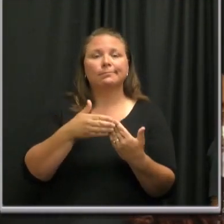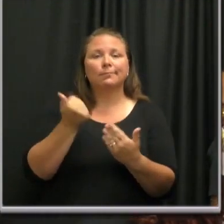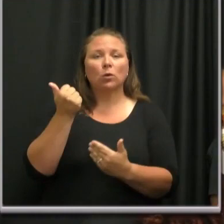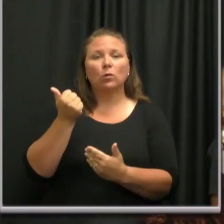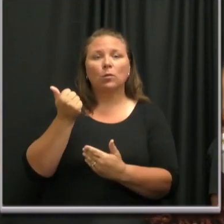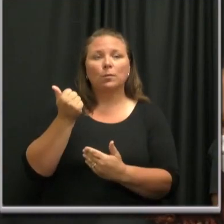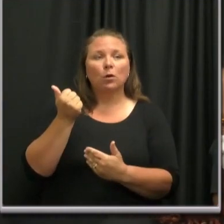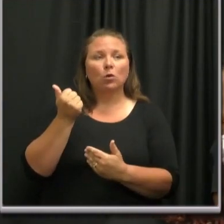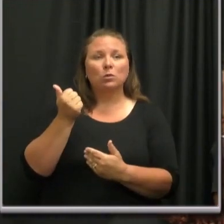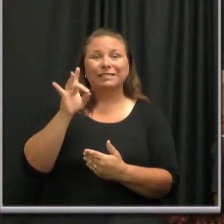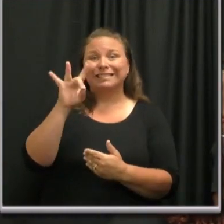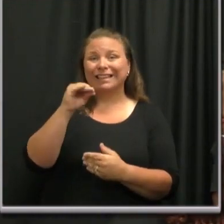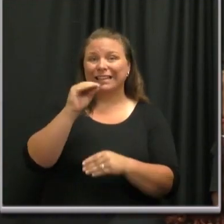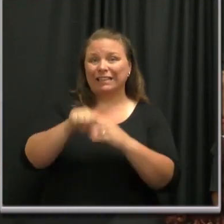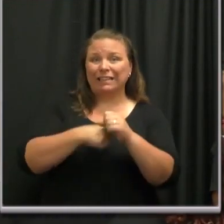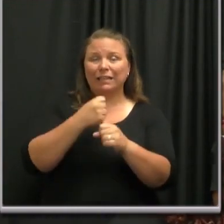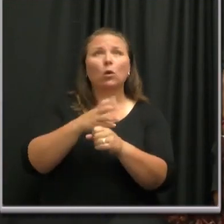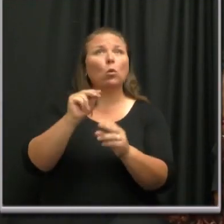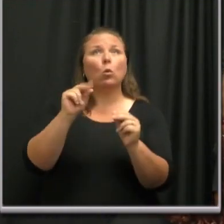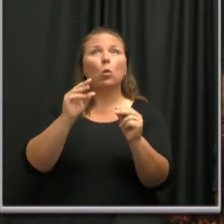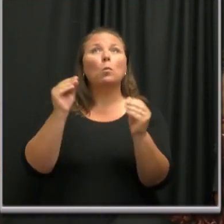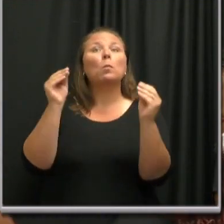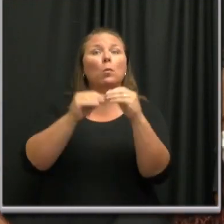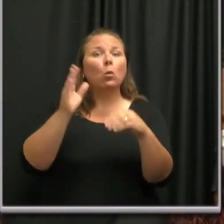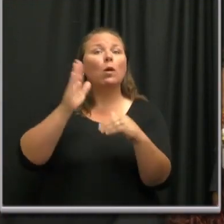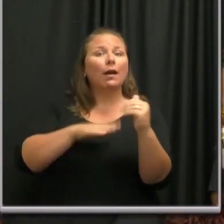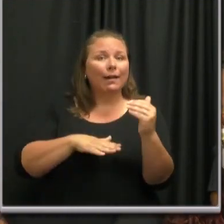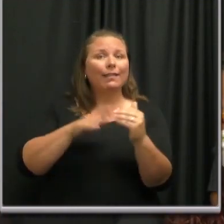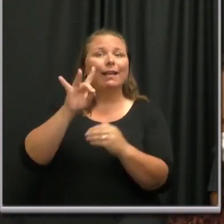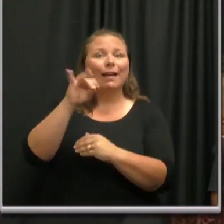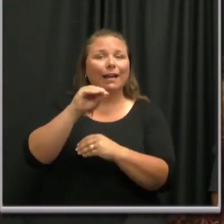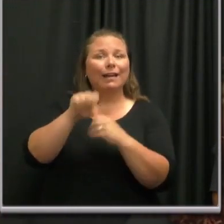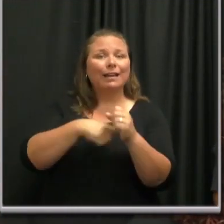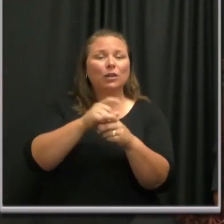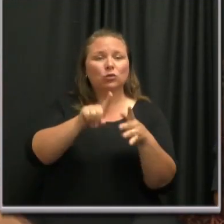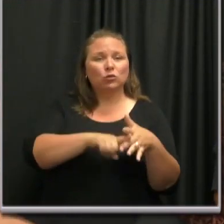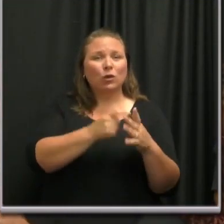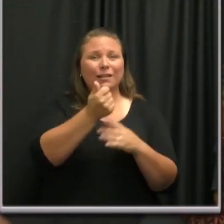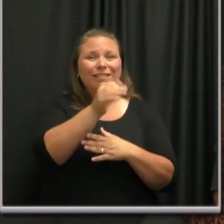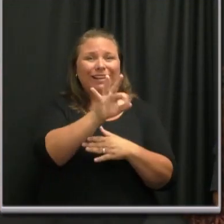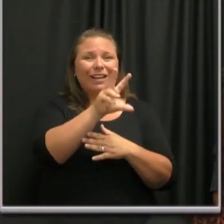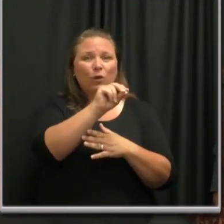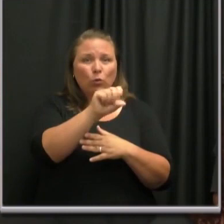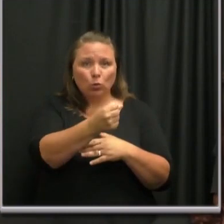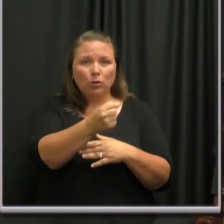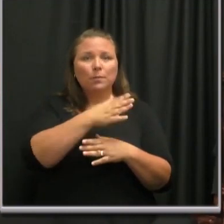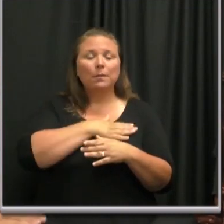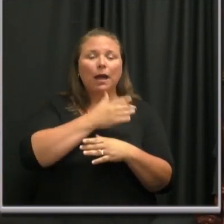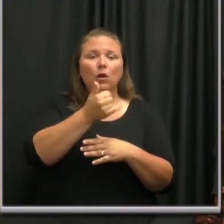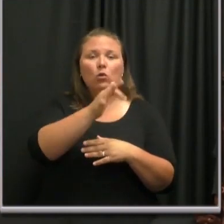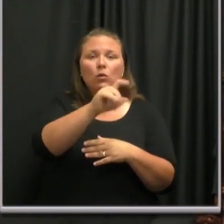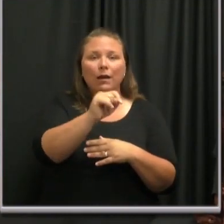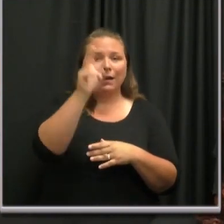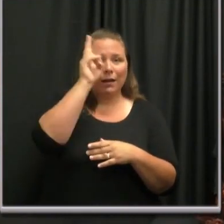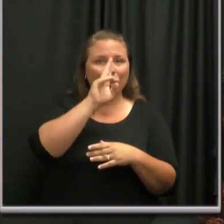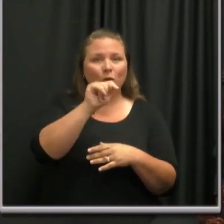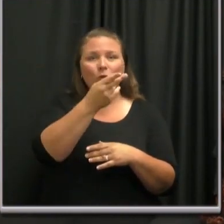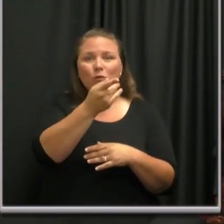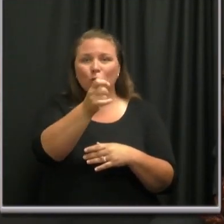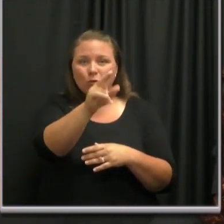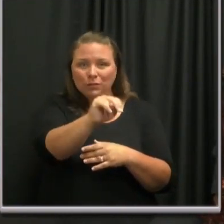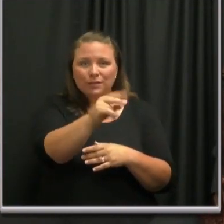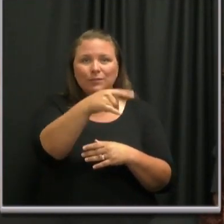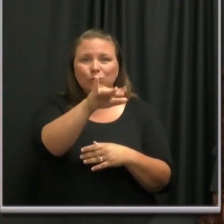almost 80 years, over 80 years, started in the 1930s by my great uncle, Thornton Prince.